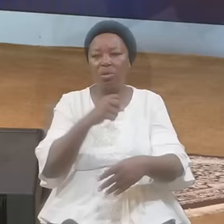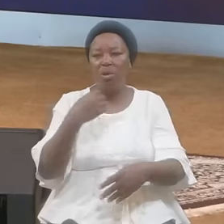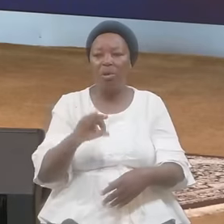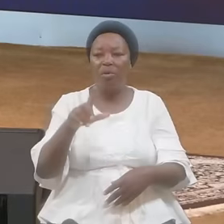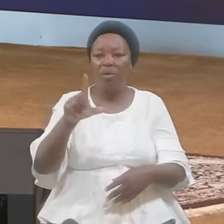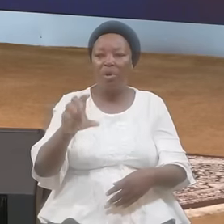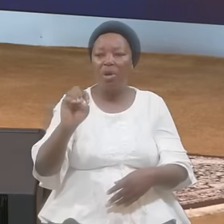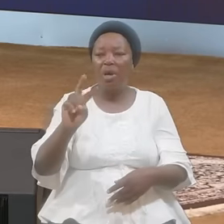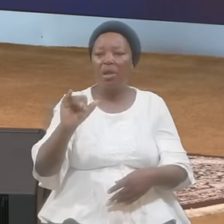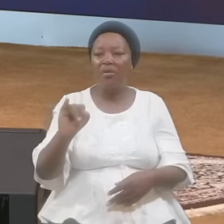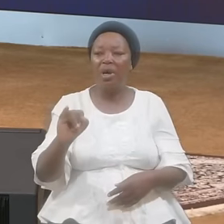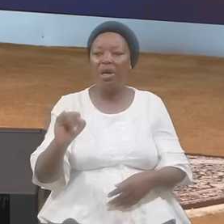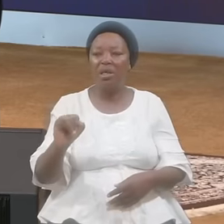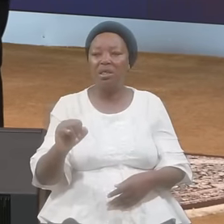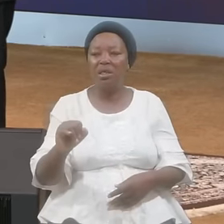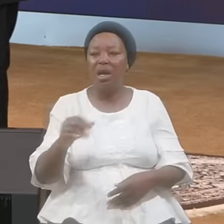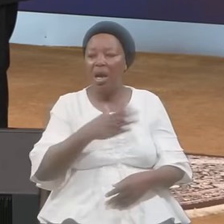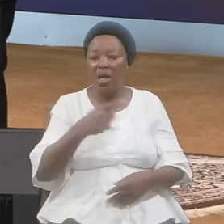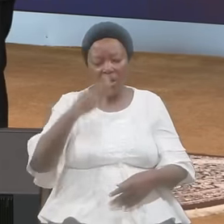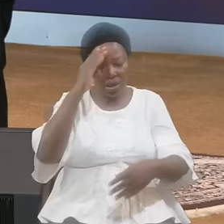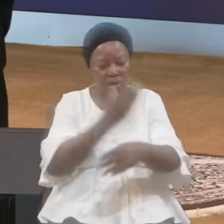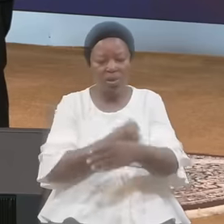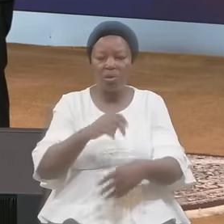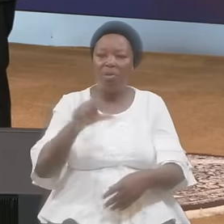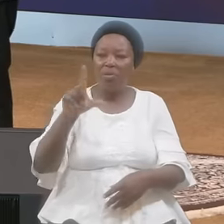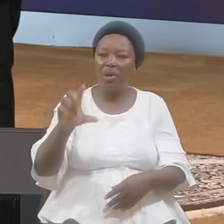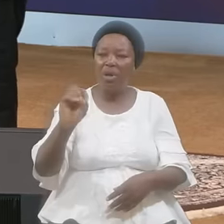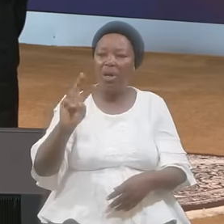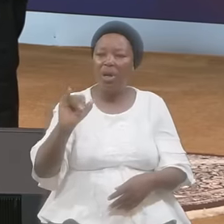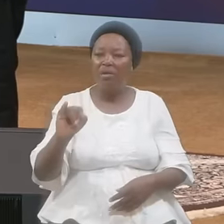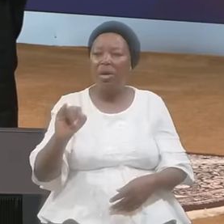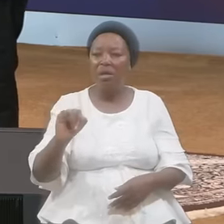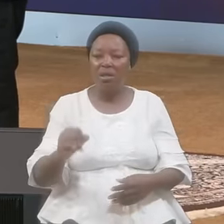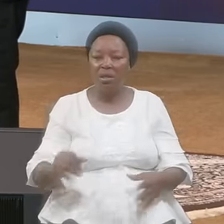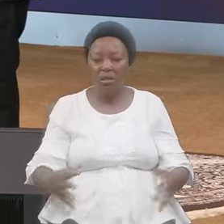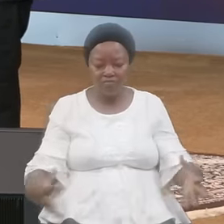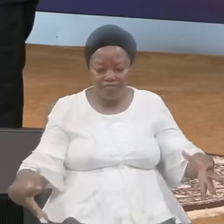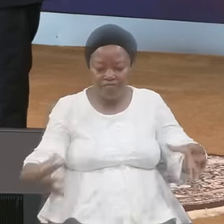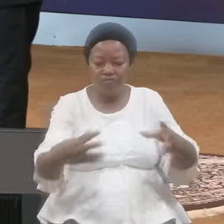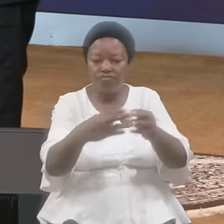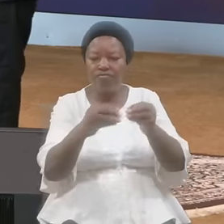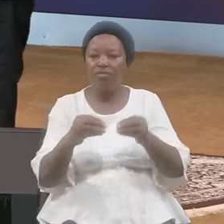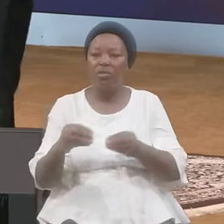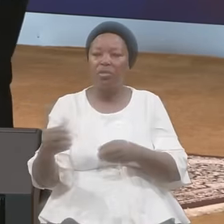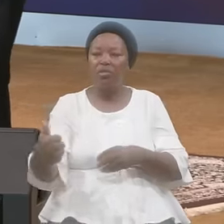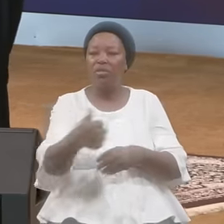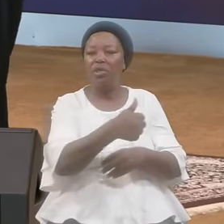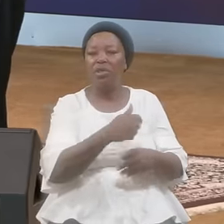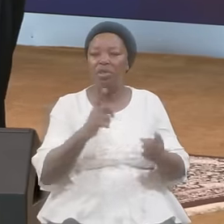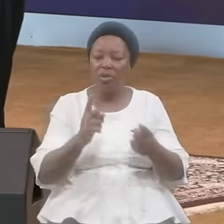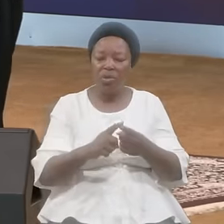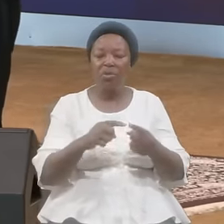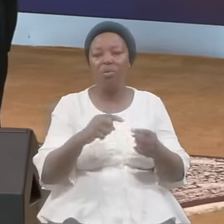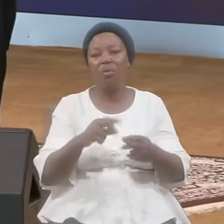That's How They Came In And The Sons Of Levi Gathered Themselves Unto Him